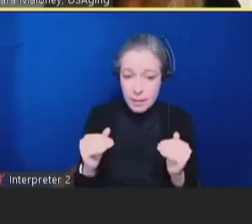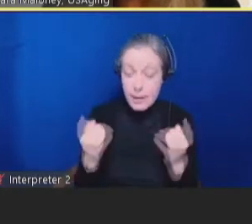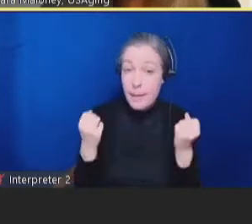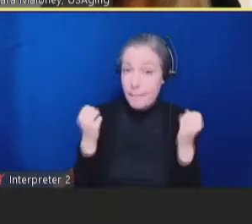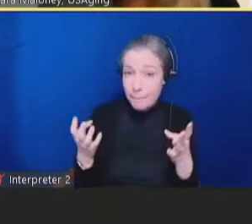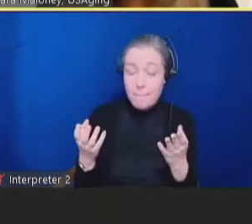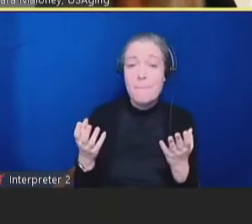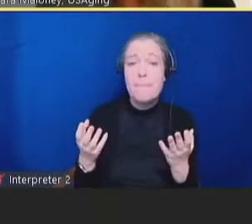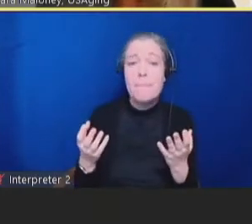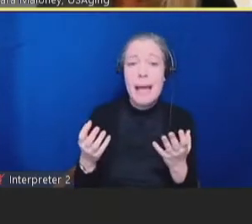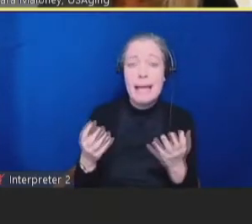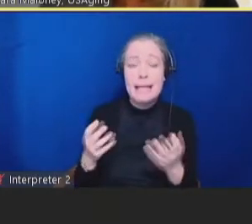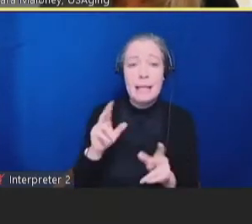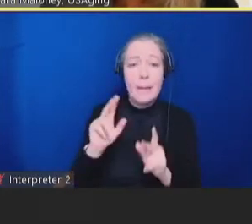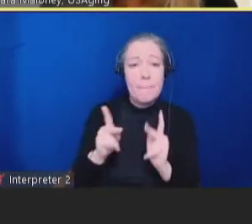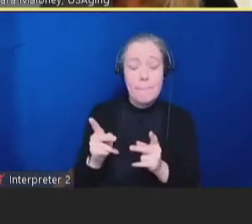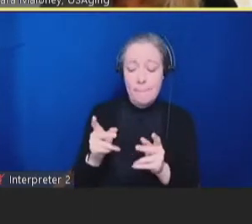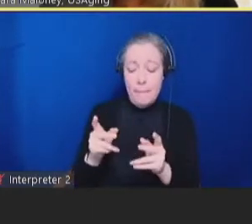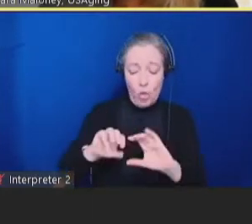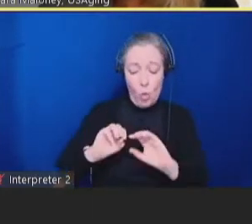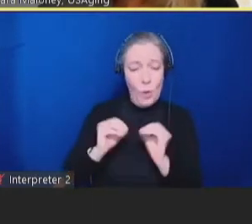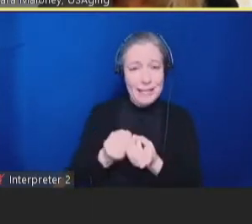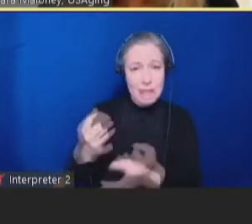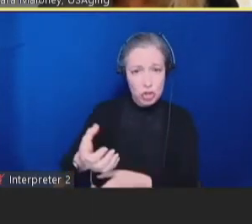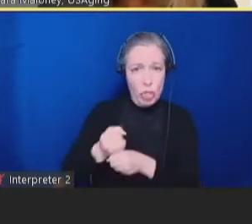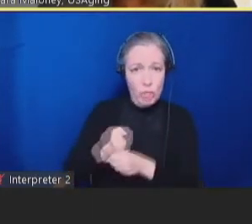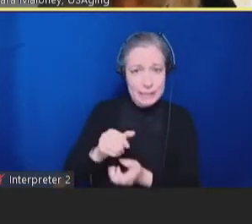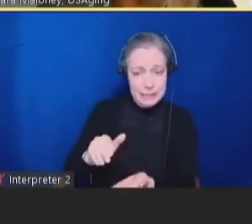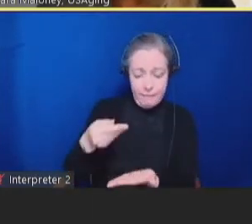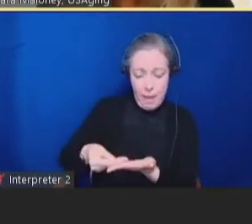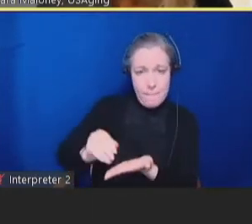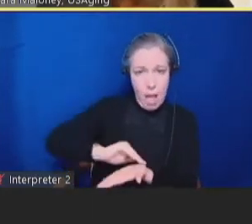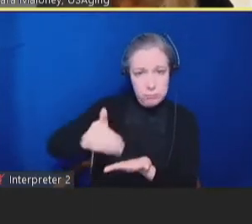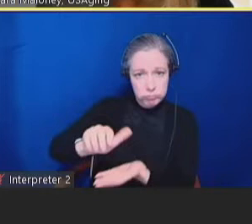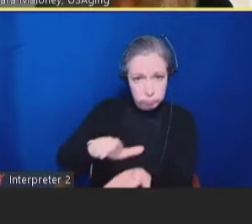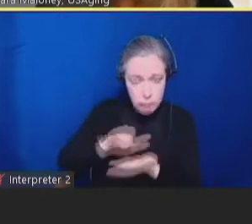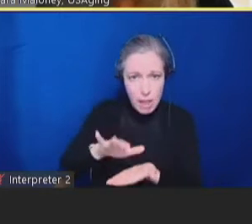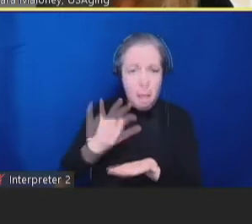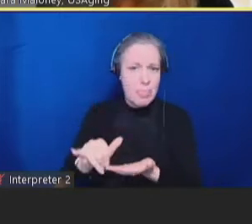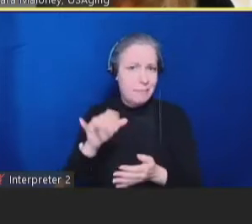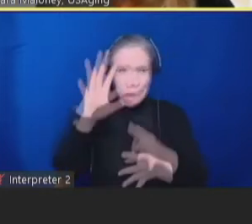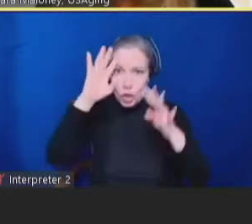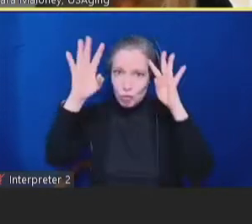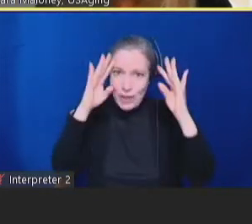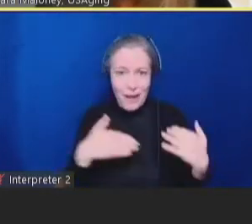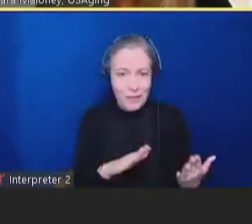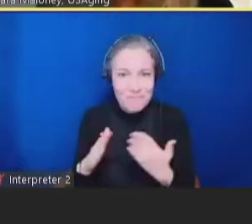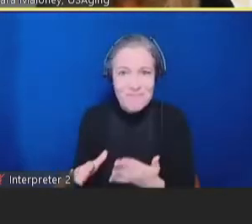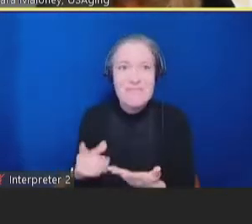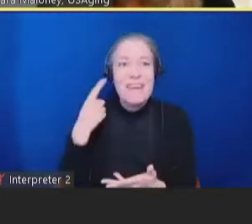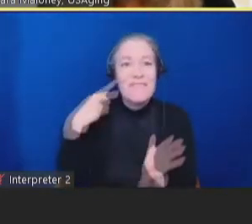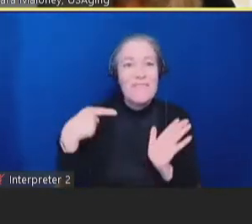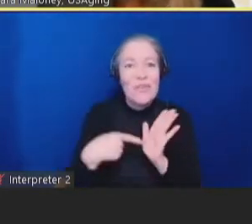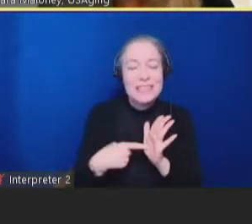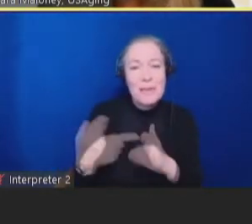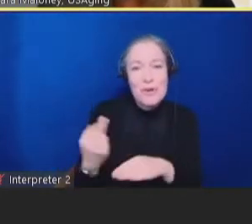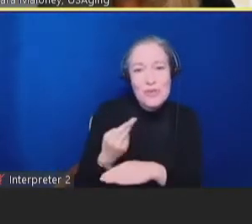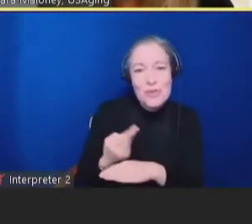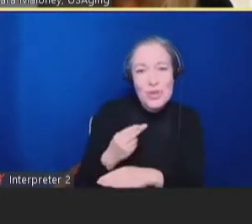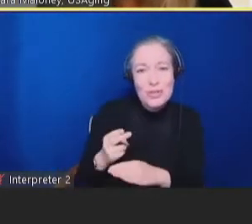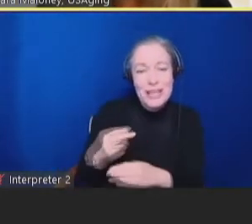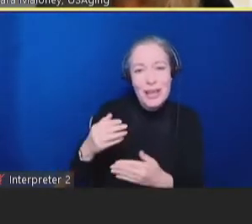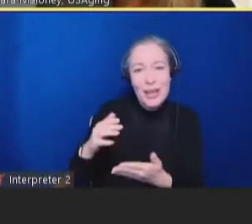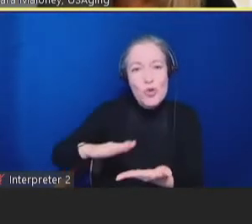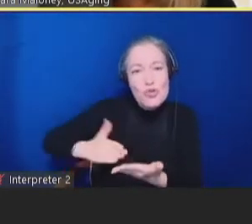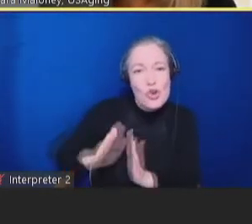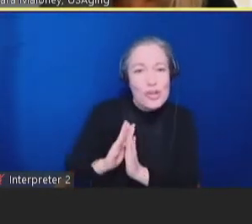methods to provide vaccine clinics, including events that provide cookbooks where all materials can be found at the dollar store and the